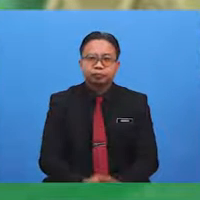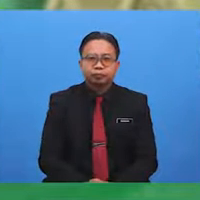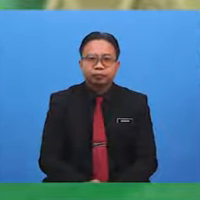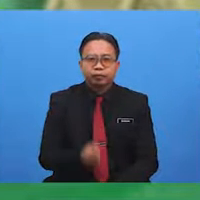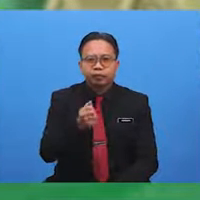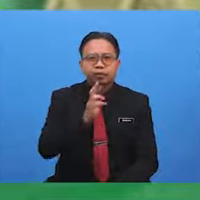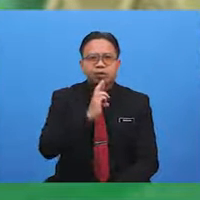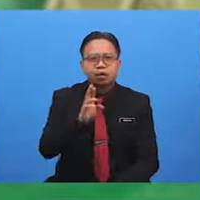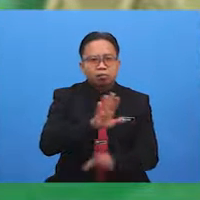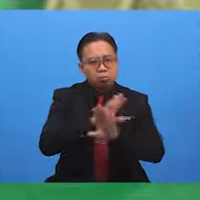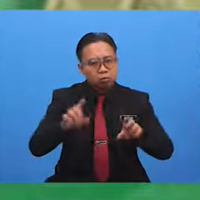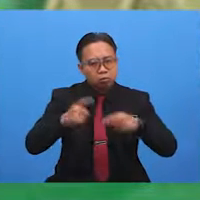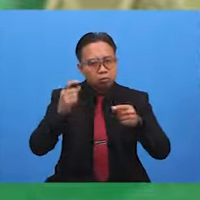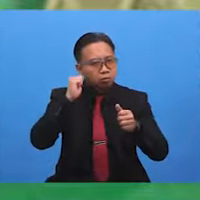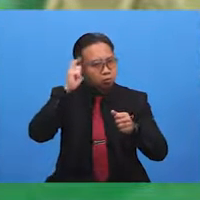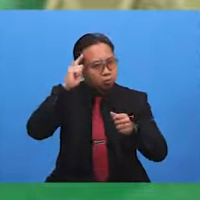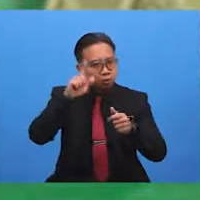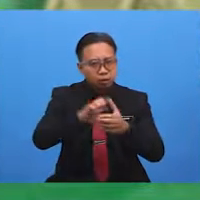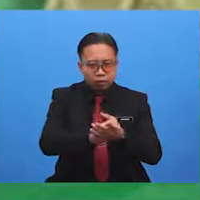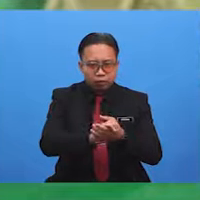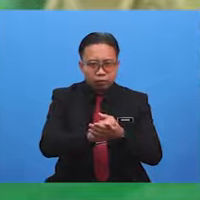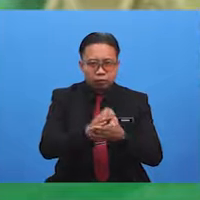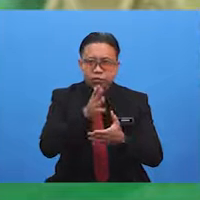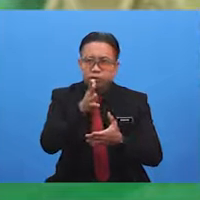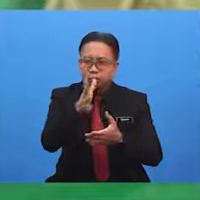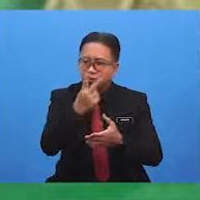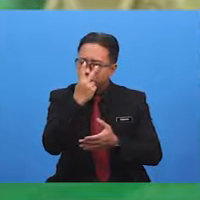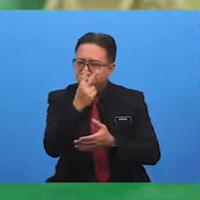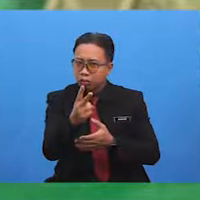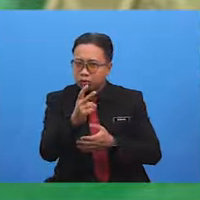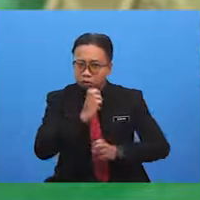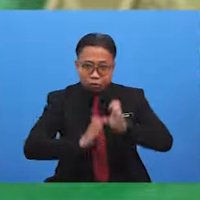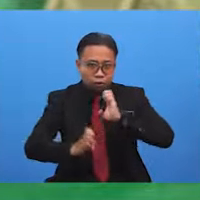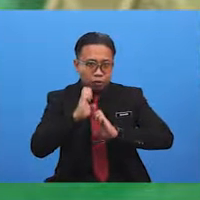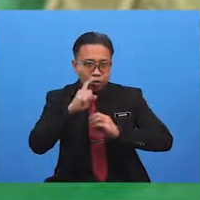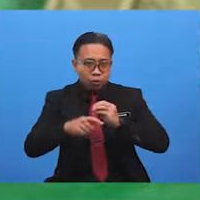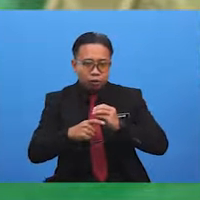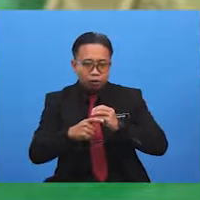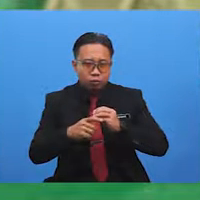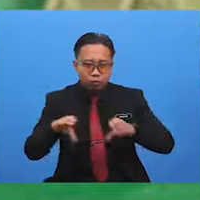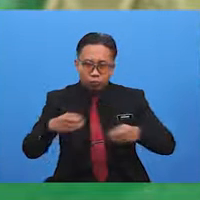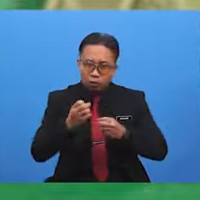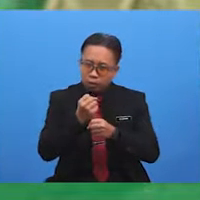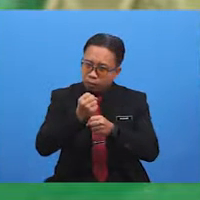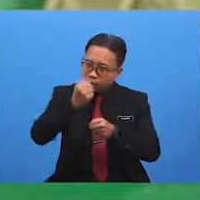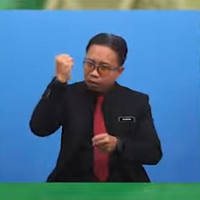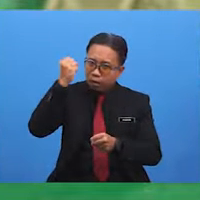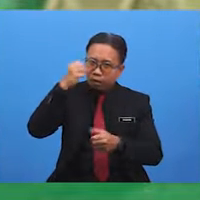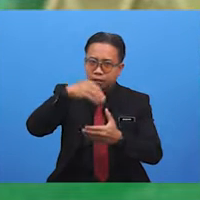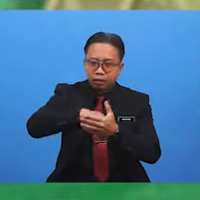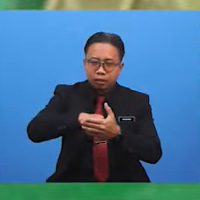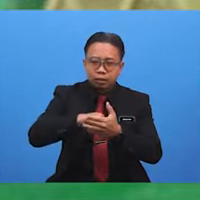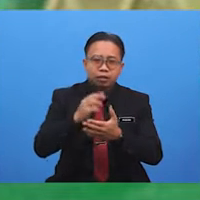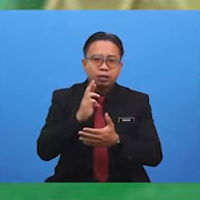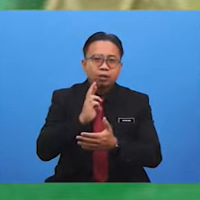You are not going to believe Opa's facial expression when she saw Michaelia with the beautiful umbrella in her kitchen.